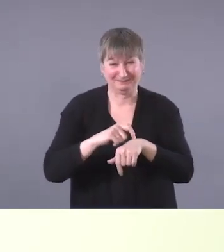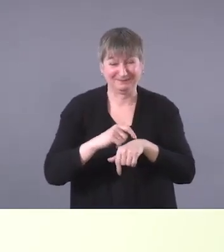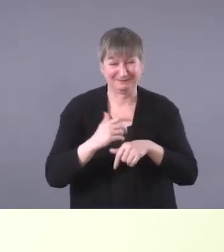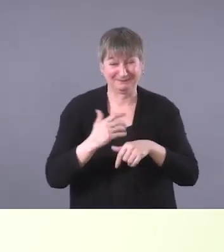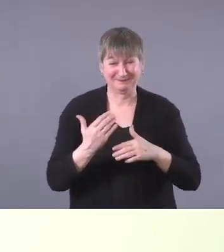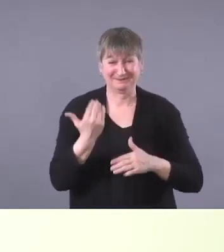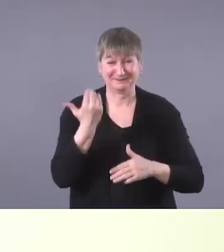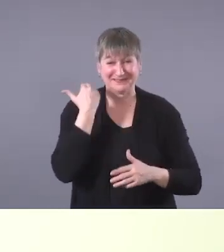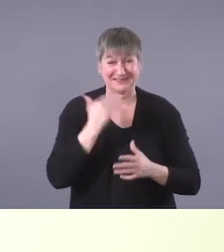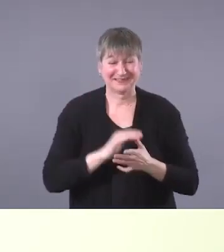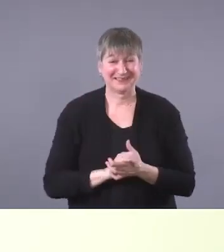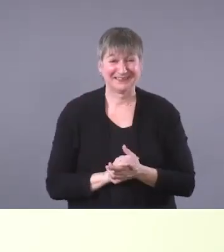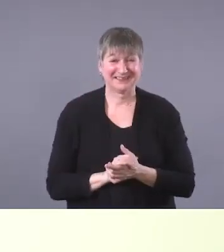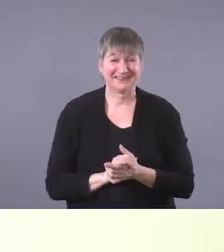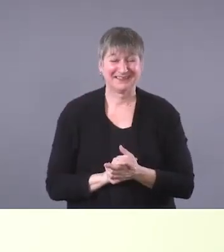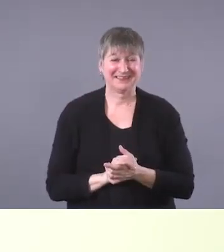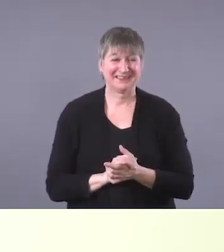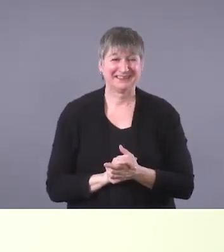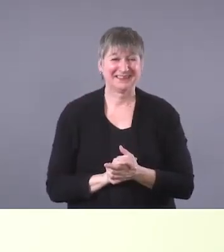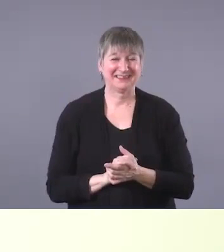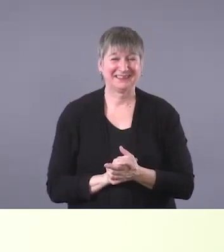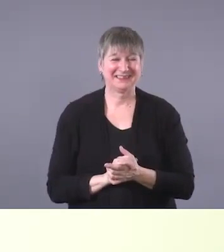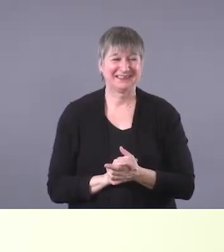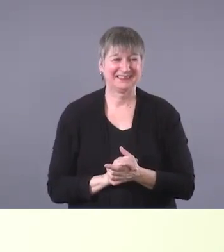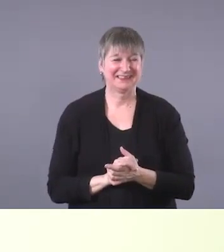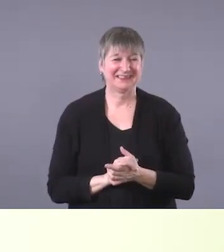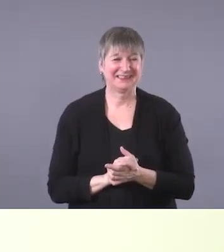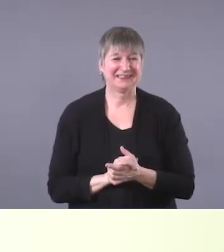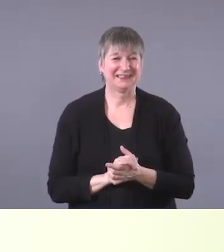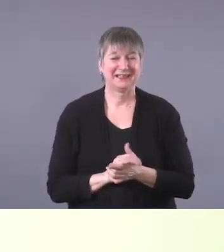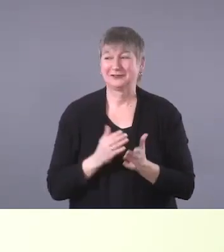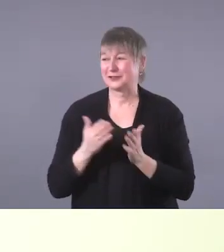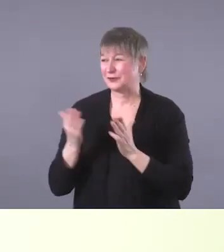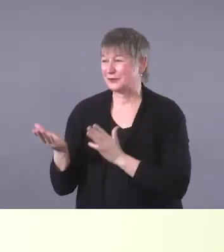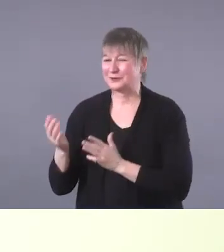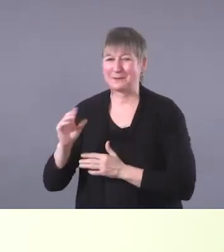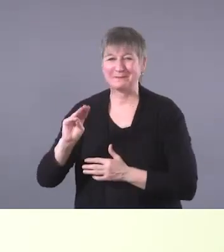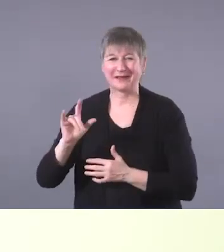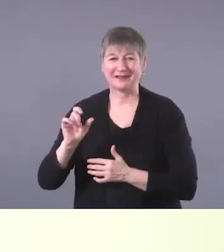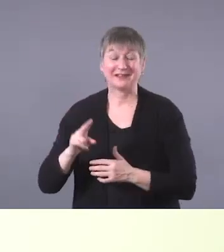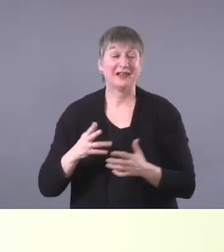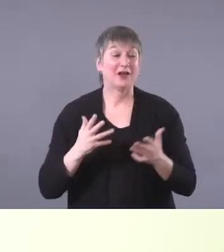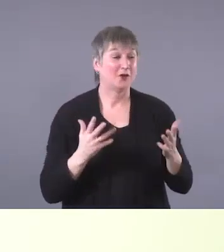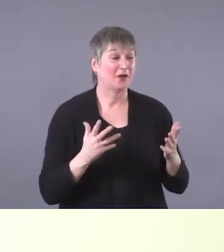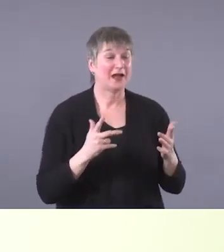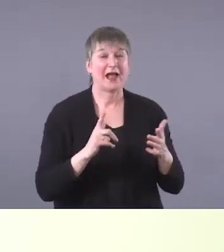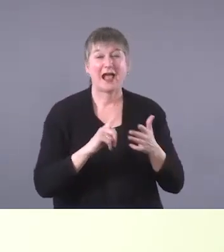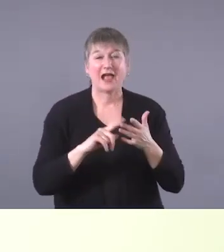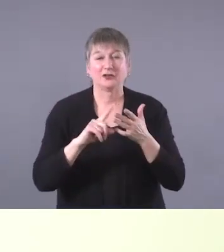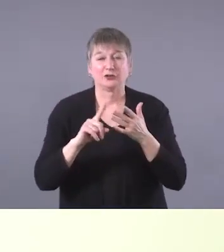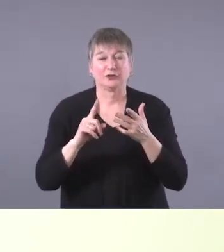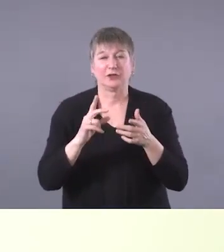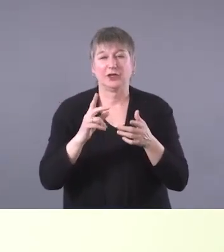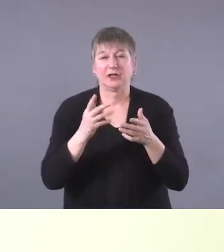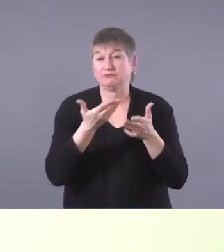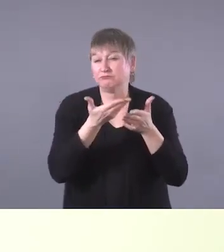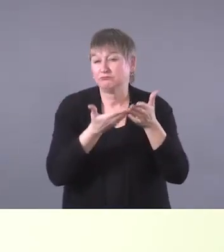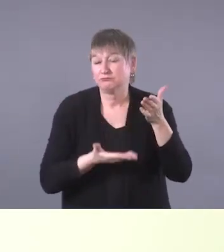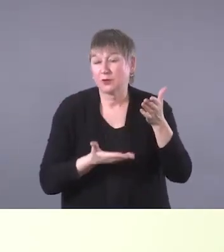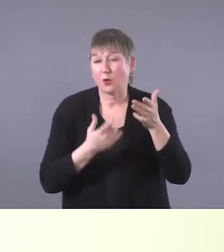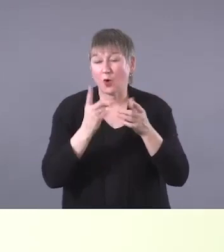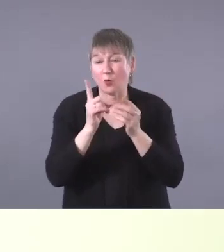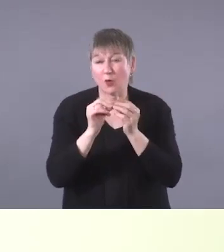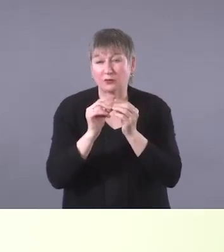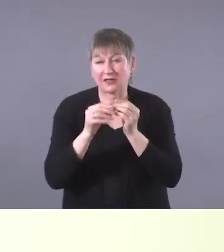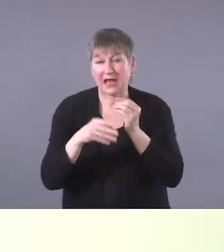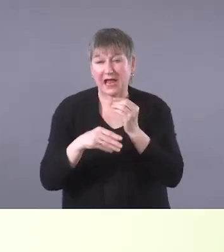So, um, let Megan speak. Yeah. Um, sorry. I'll just, we'll kind of just, there's just an additional thing we wanted to